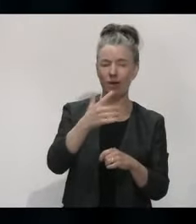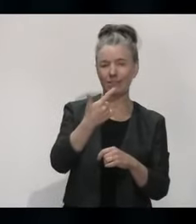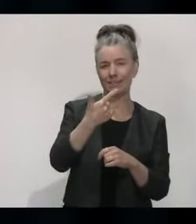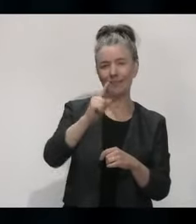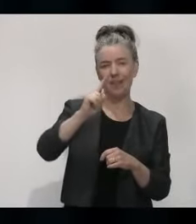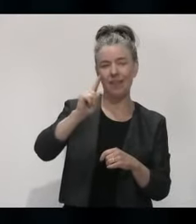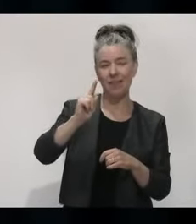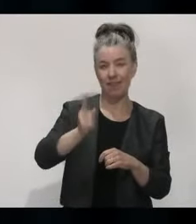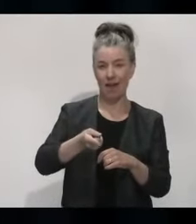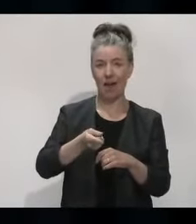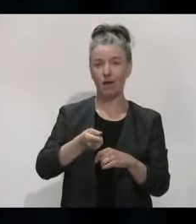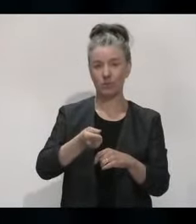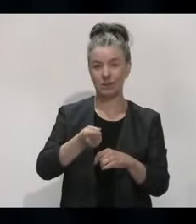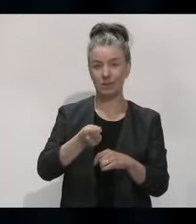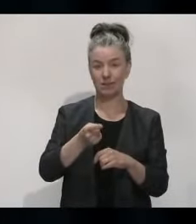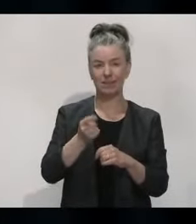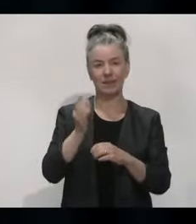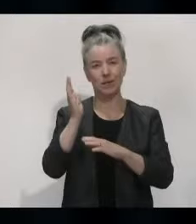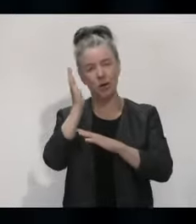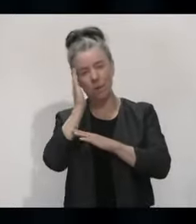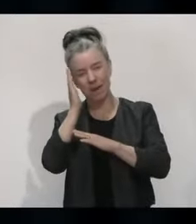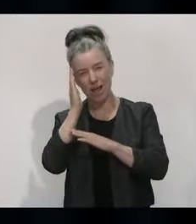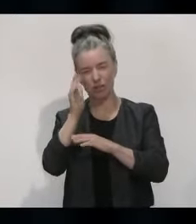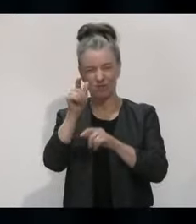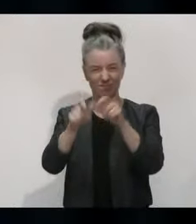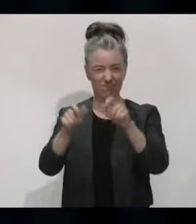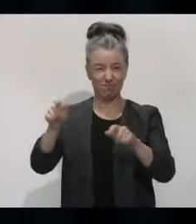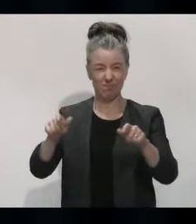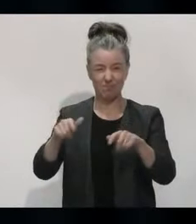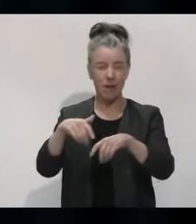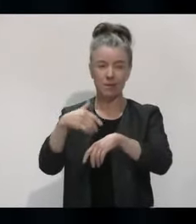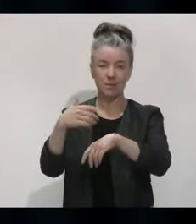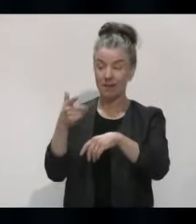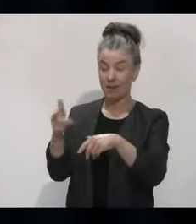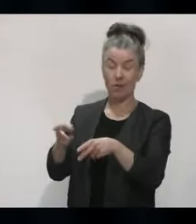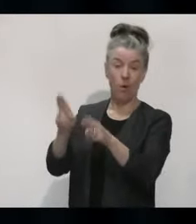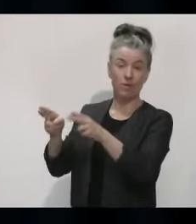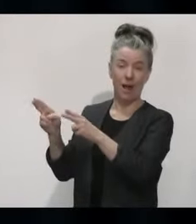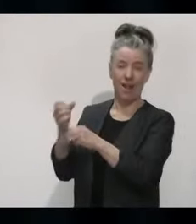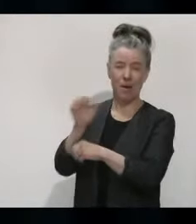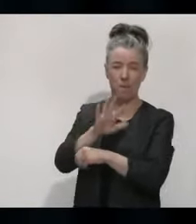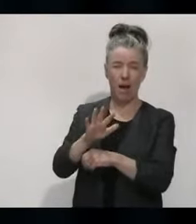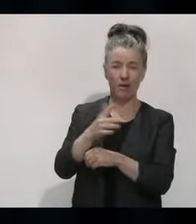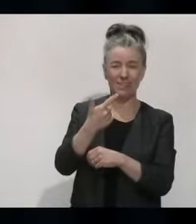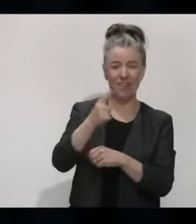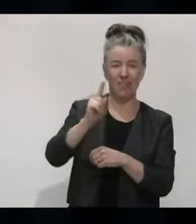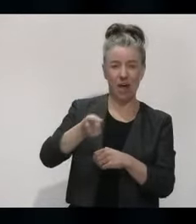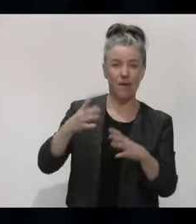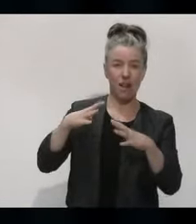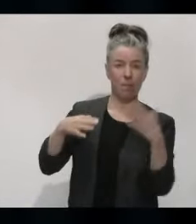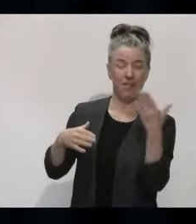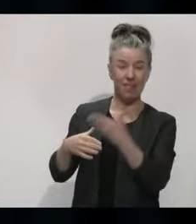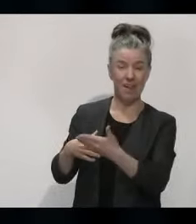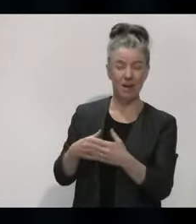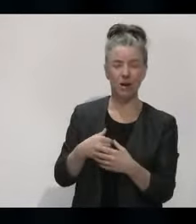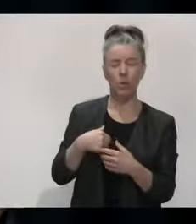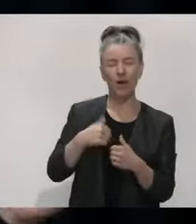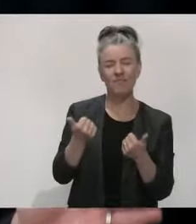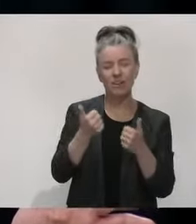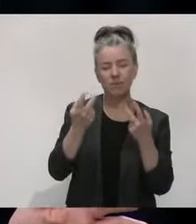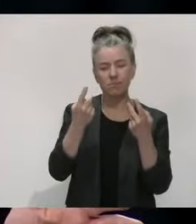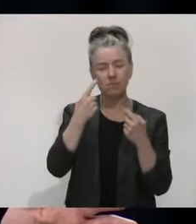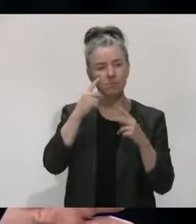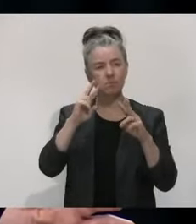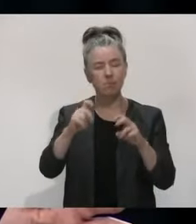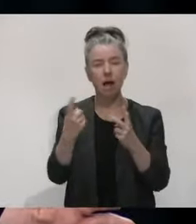at any given point in time in our managed isolation and quarantine facilities. We've, course, looked at whether there are other things we can do to